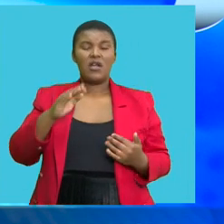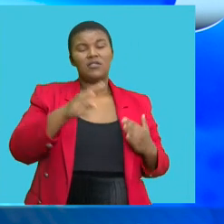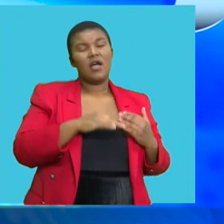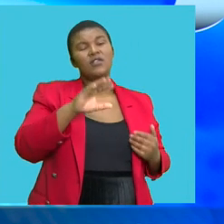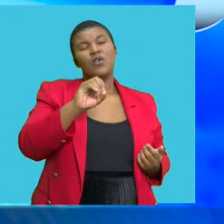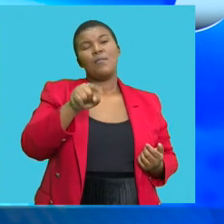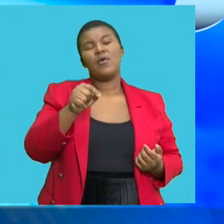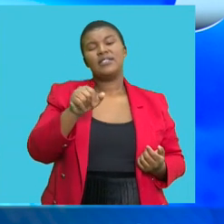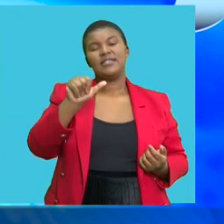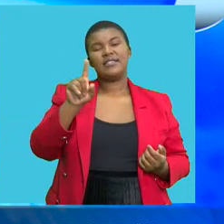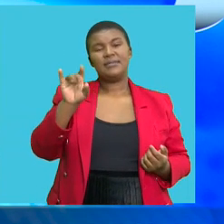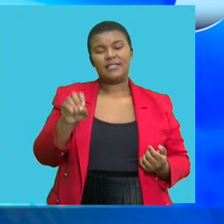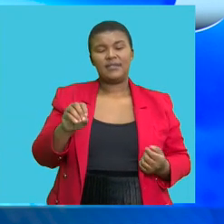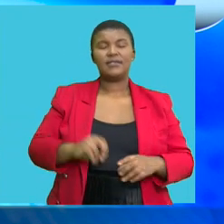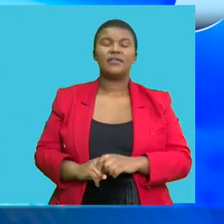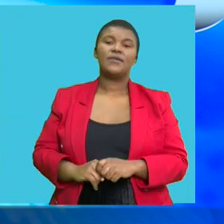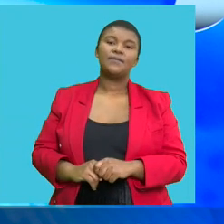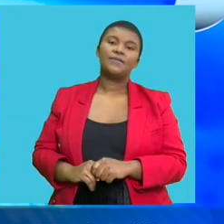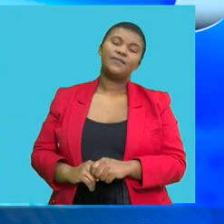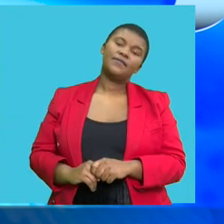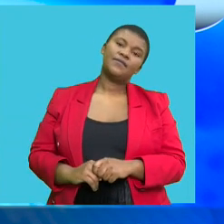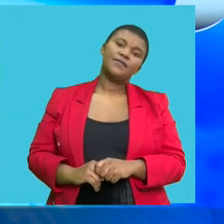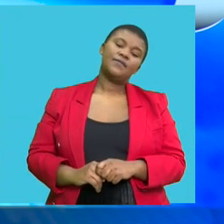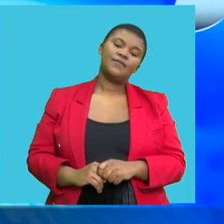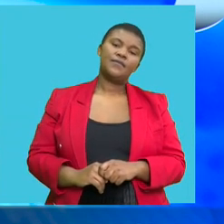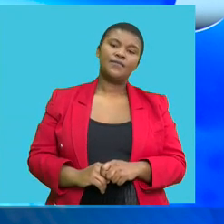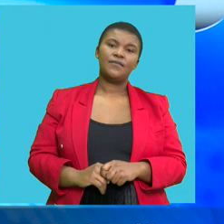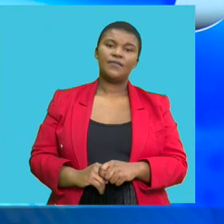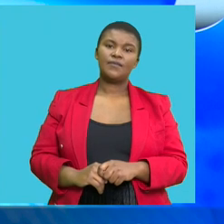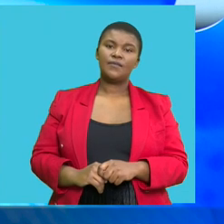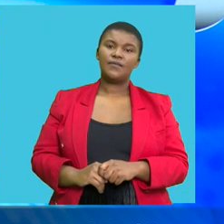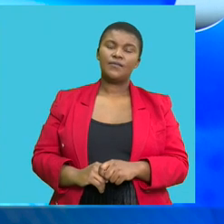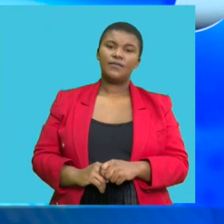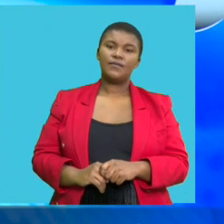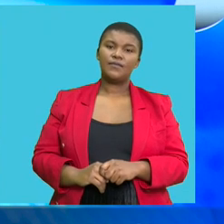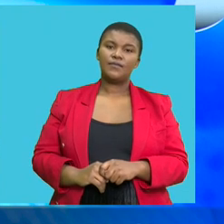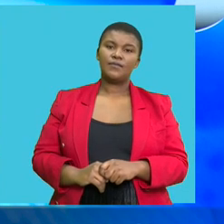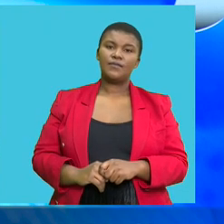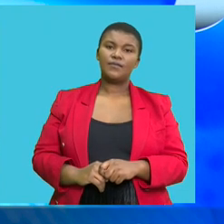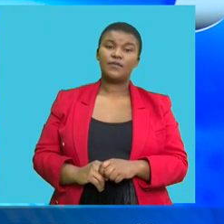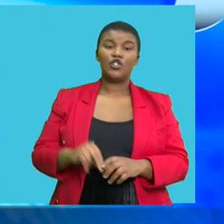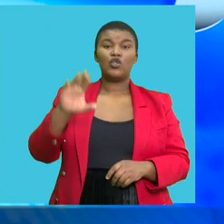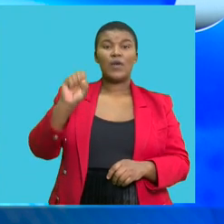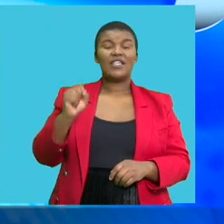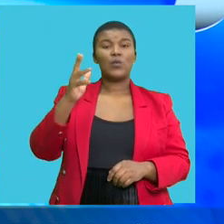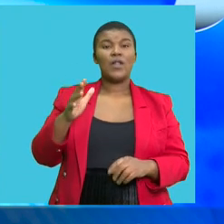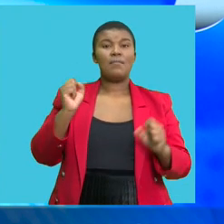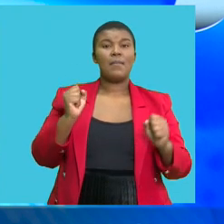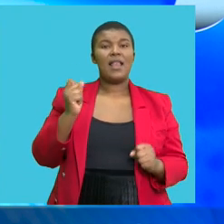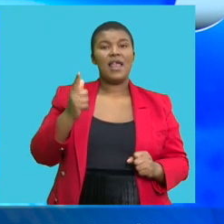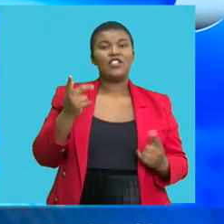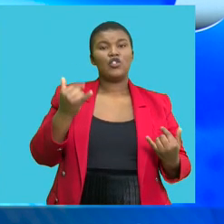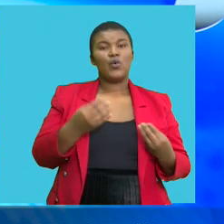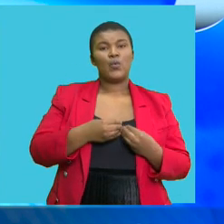% from the previous close. Meanwhile, the US Federal Reserve's Jerome Powell is said to speak later today with